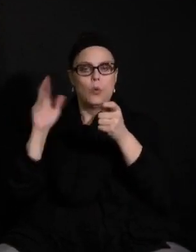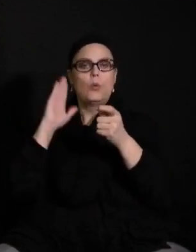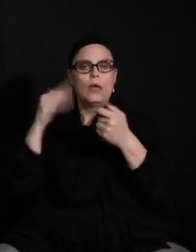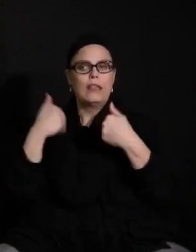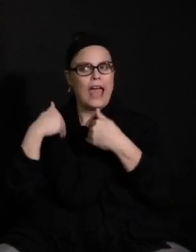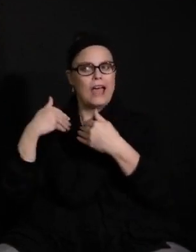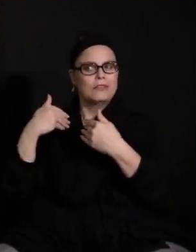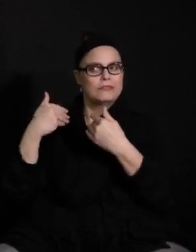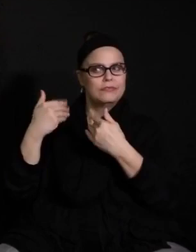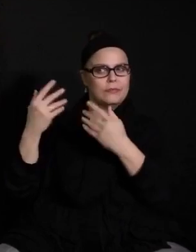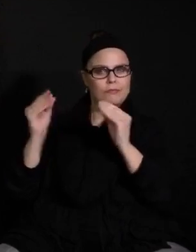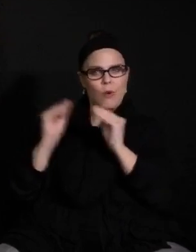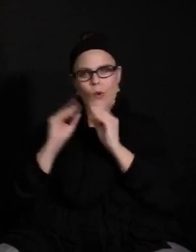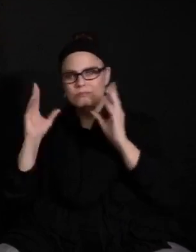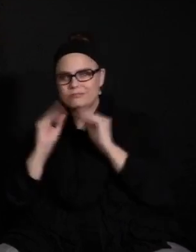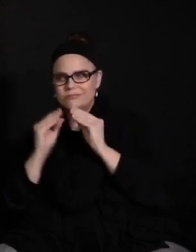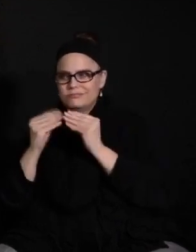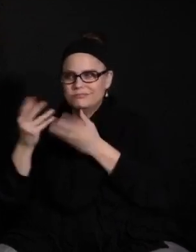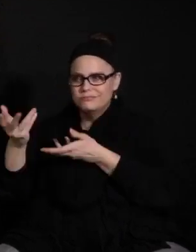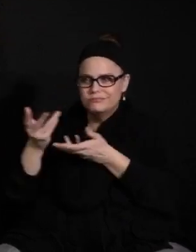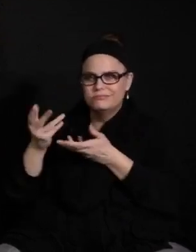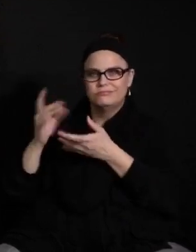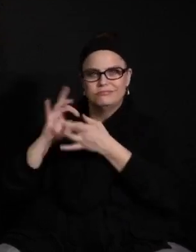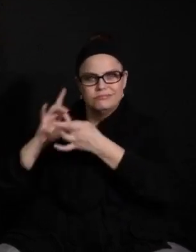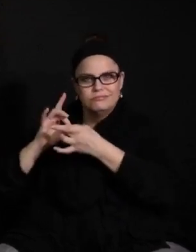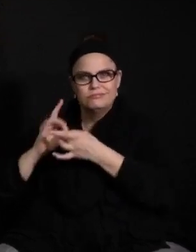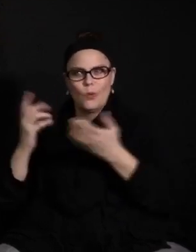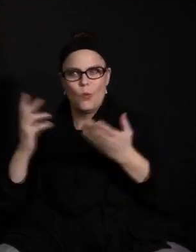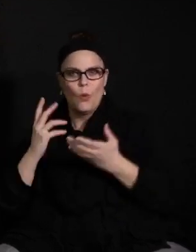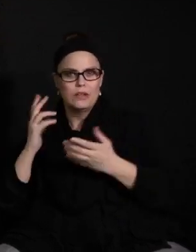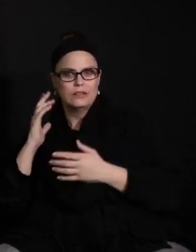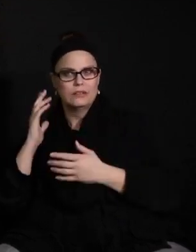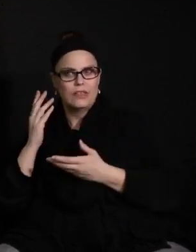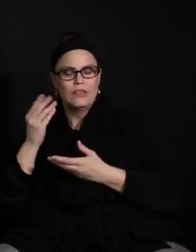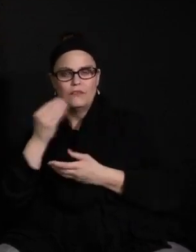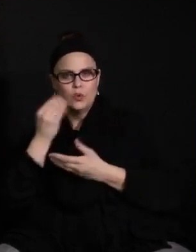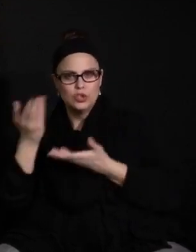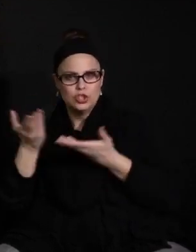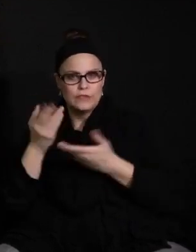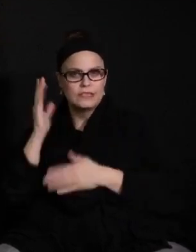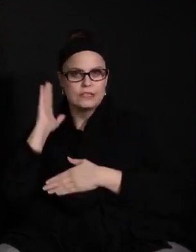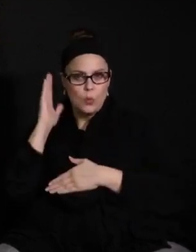collaboration to make that final plan as As to what mill services will look like at Ramsey Middle School.